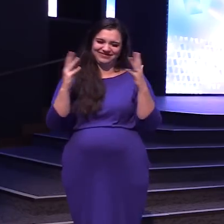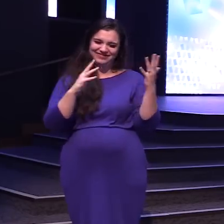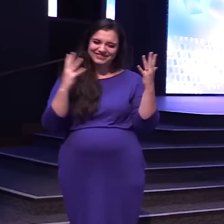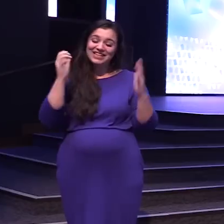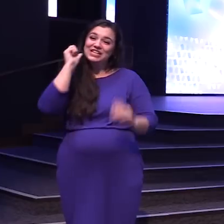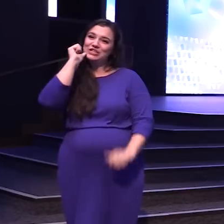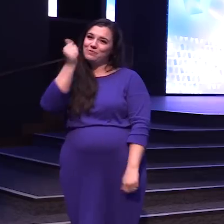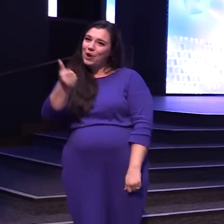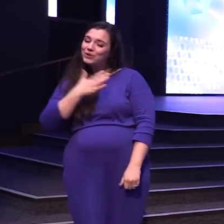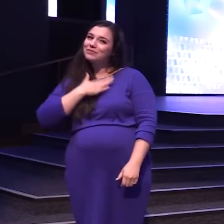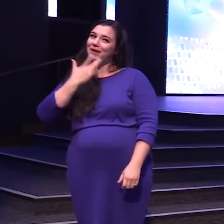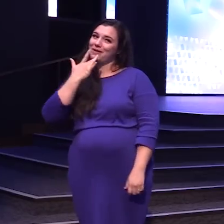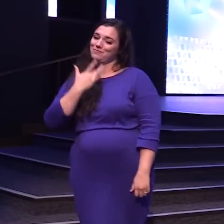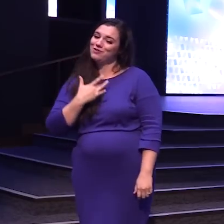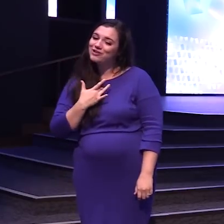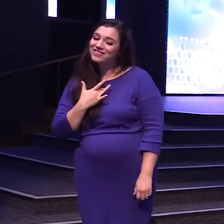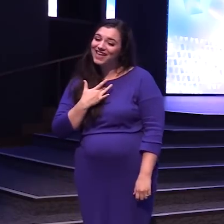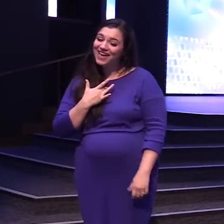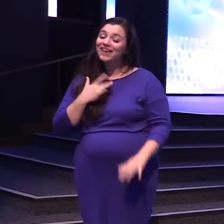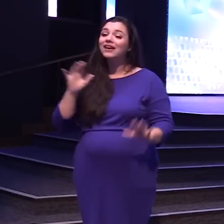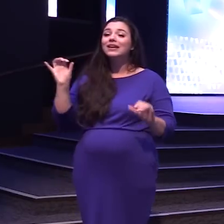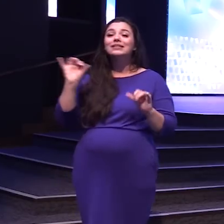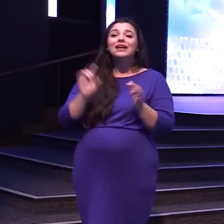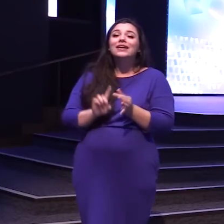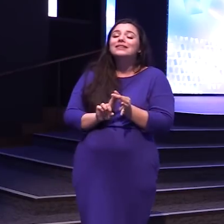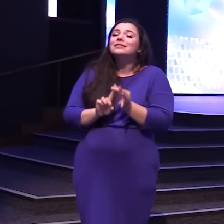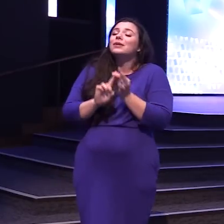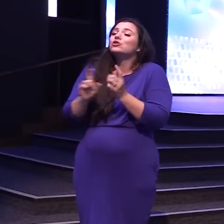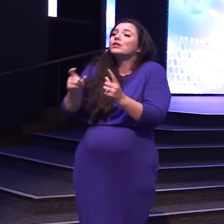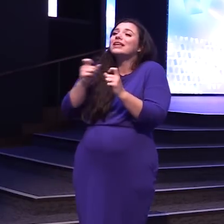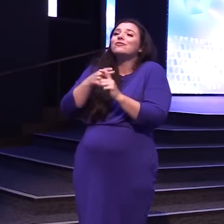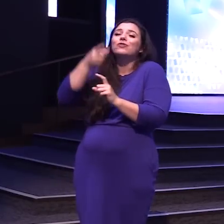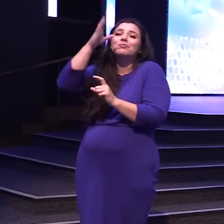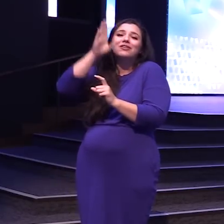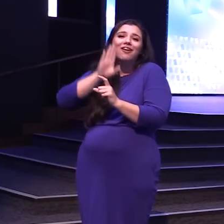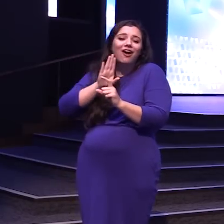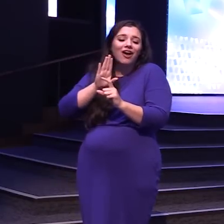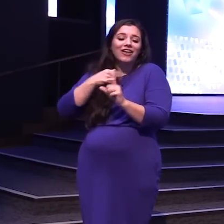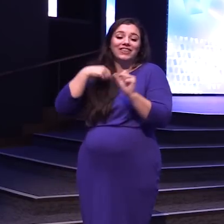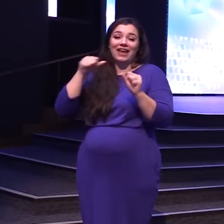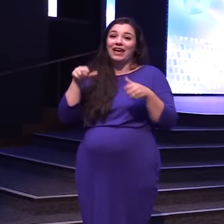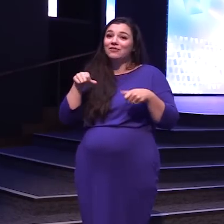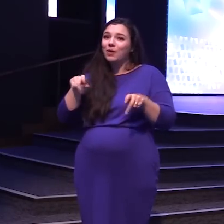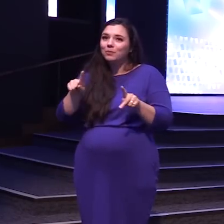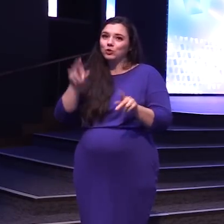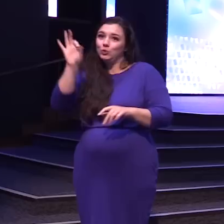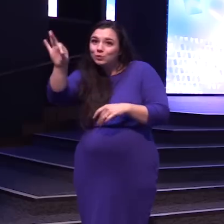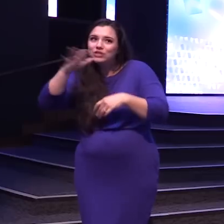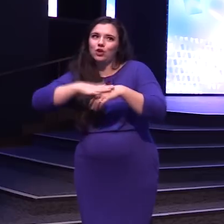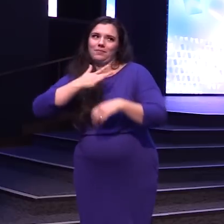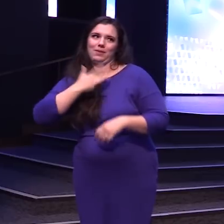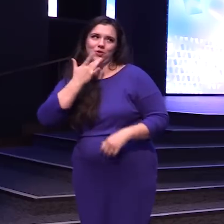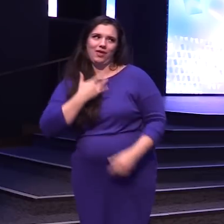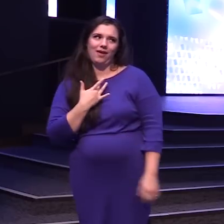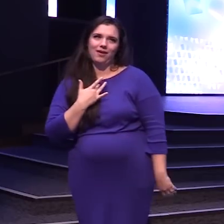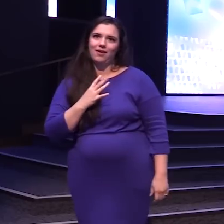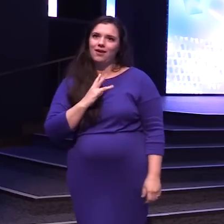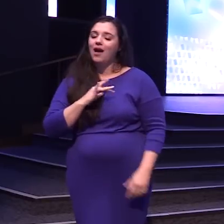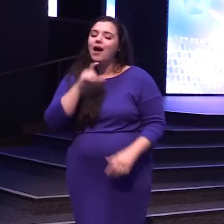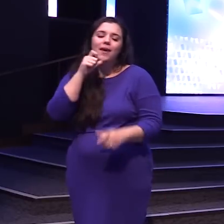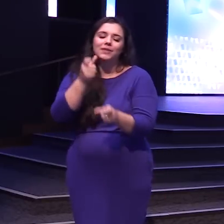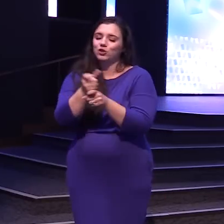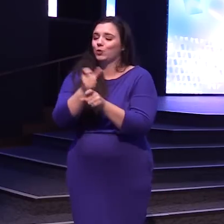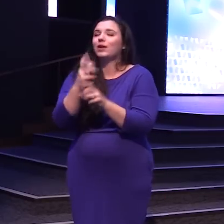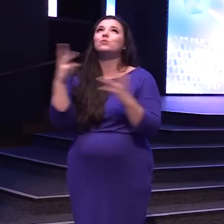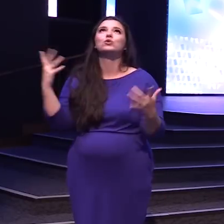Tomorrow is my birthday And y'all, it is like a special gift from God That I get to preach on my birthday I am not even joking